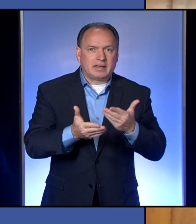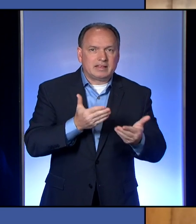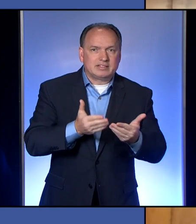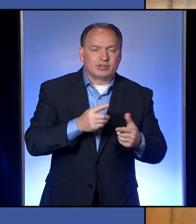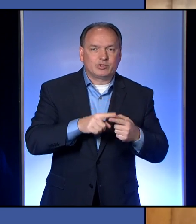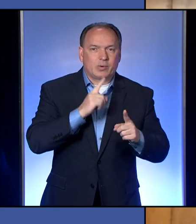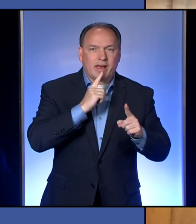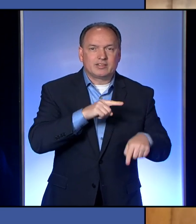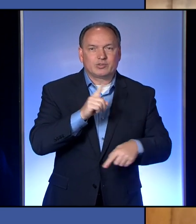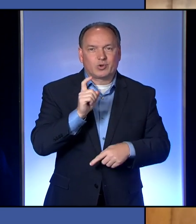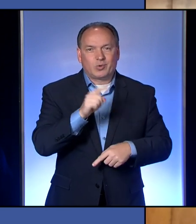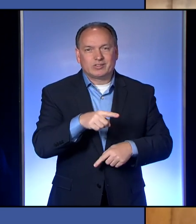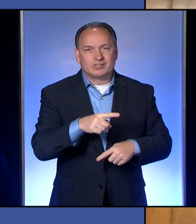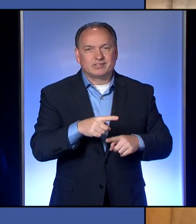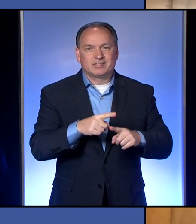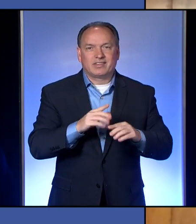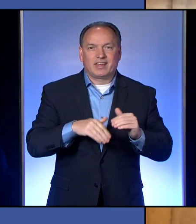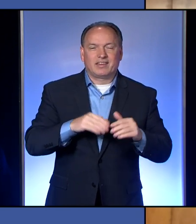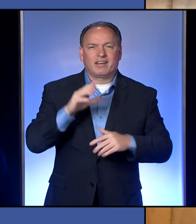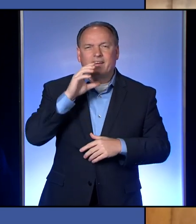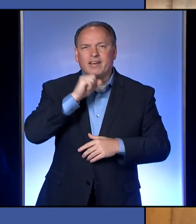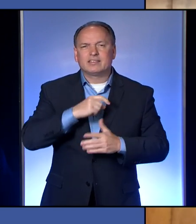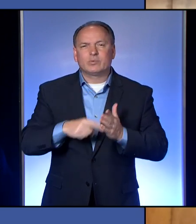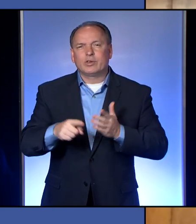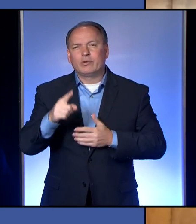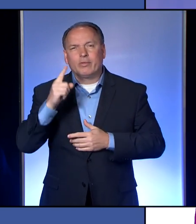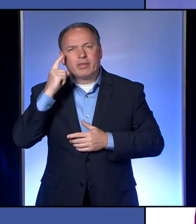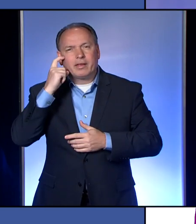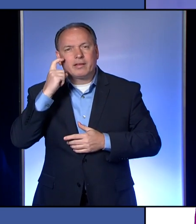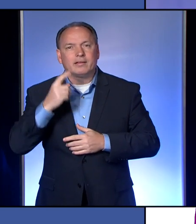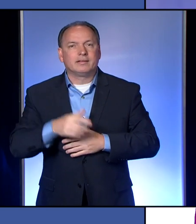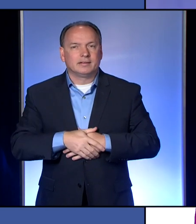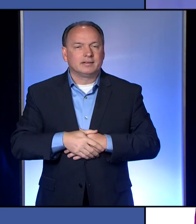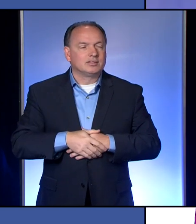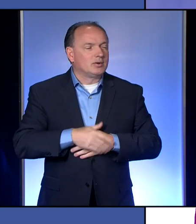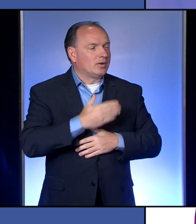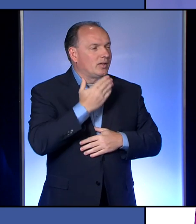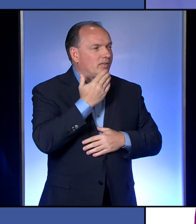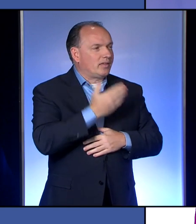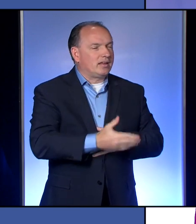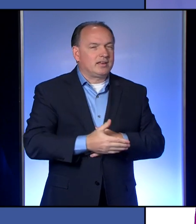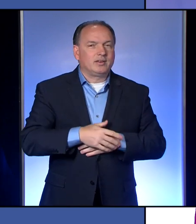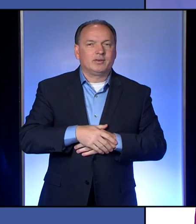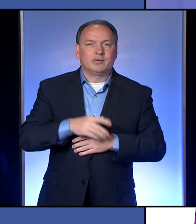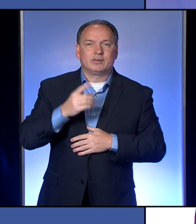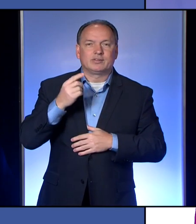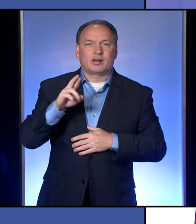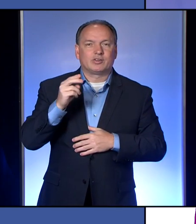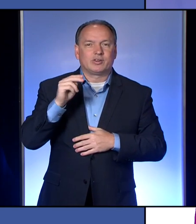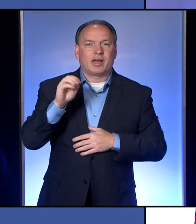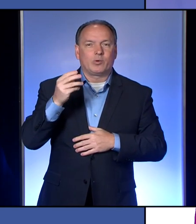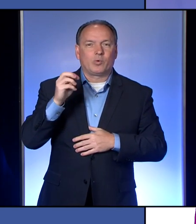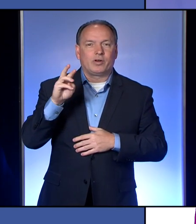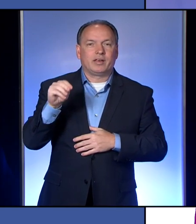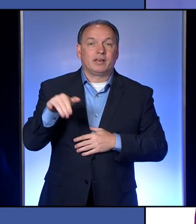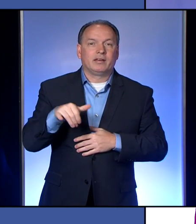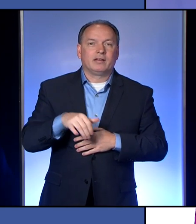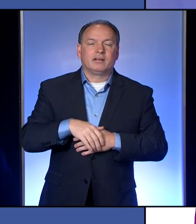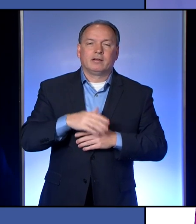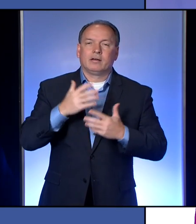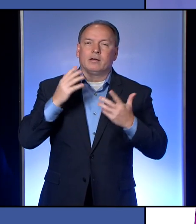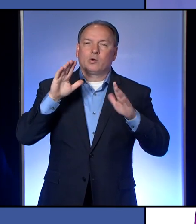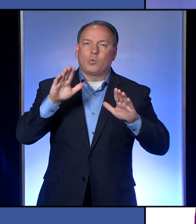answer questions than to try to guess what they will be. Thank you so much, Dr. Nadwernie. Great